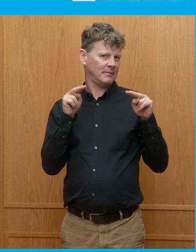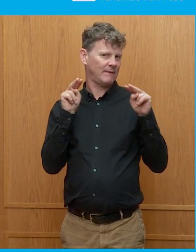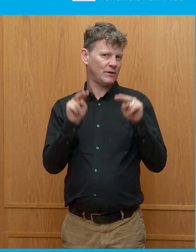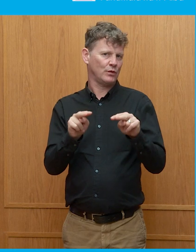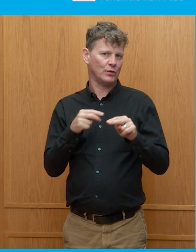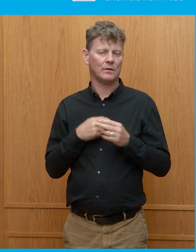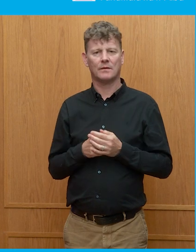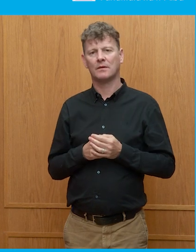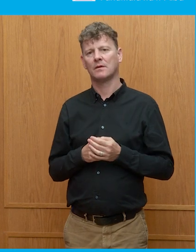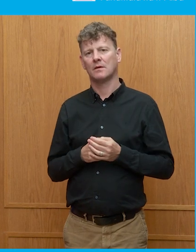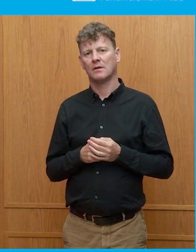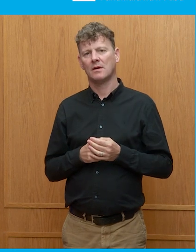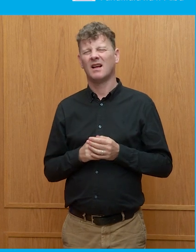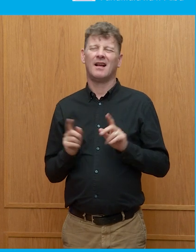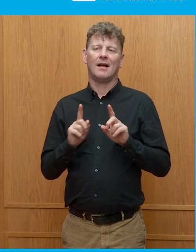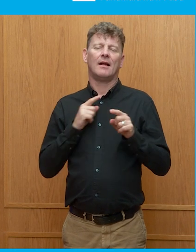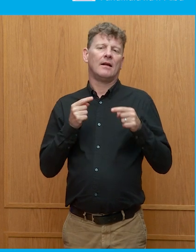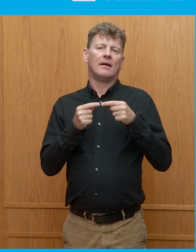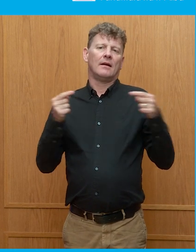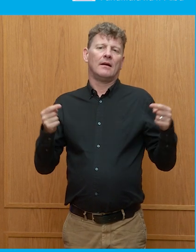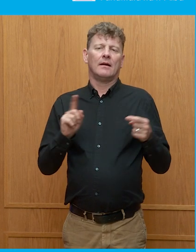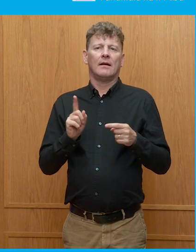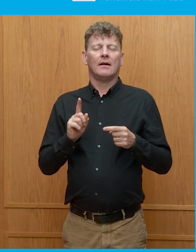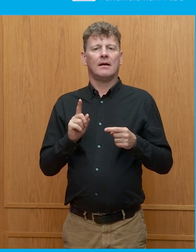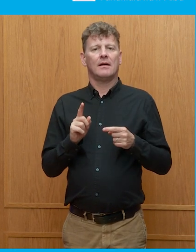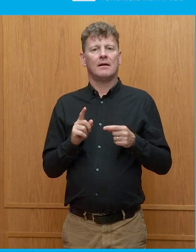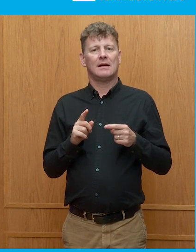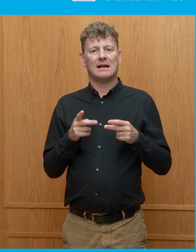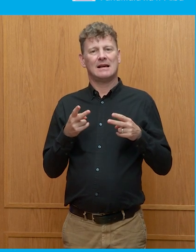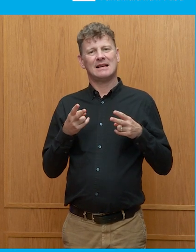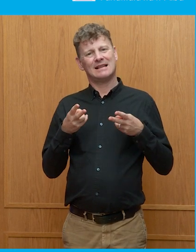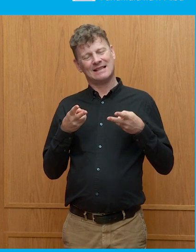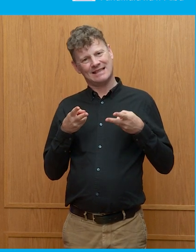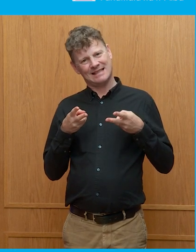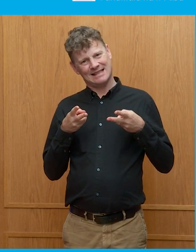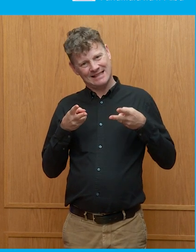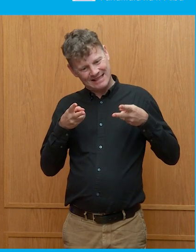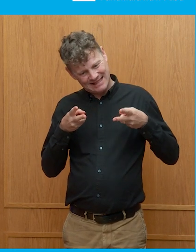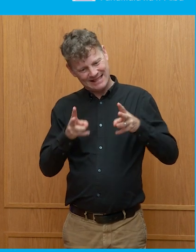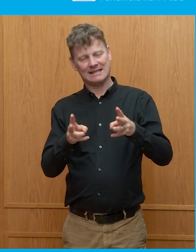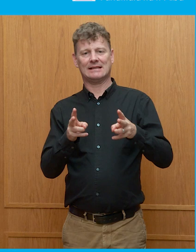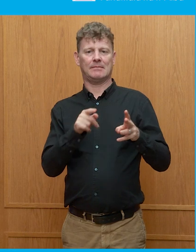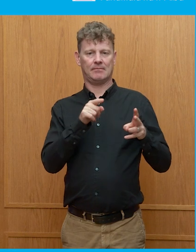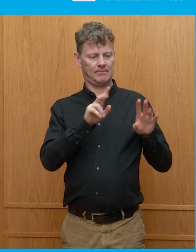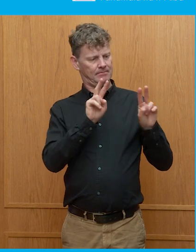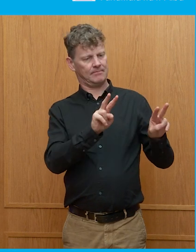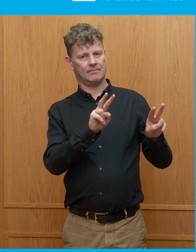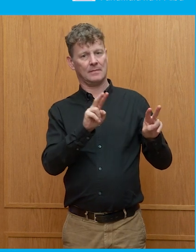It's not so much contrarian. I think the system itself has to be considered when you talk about turnout and whether